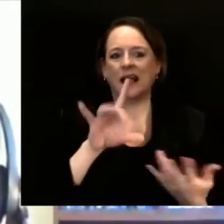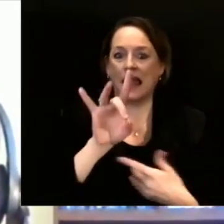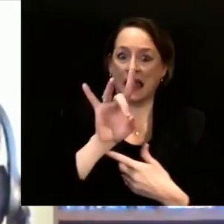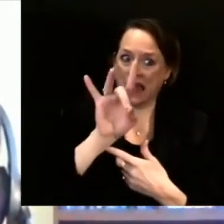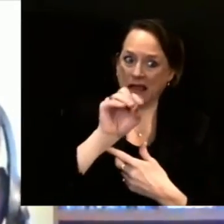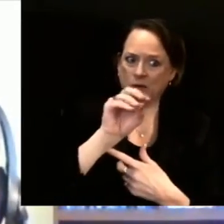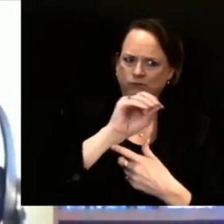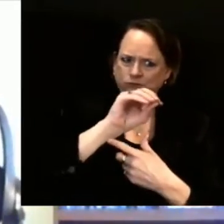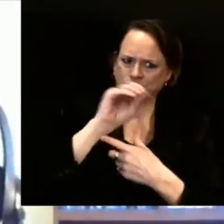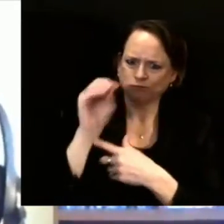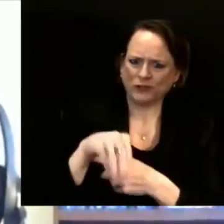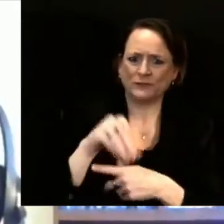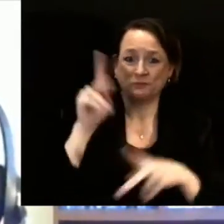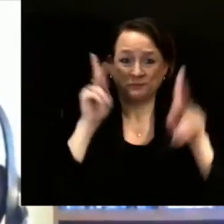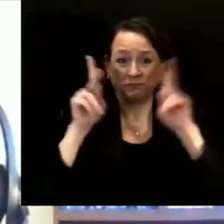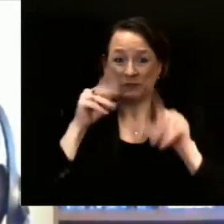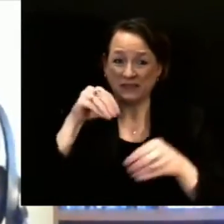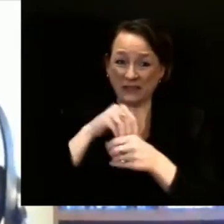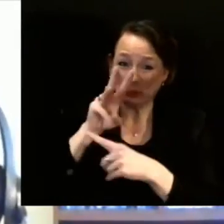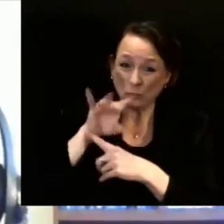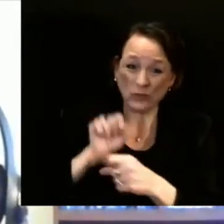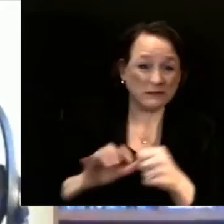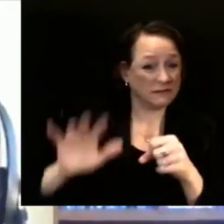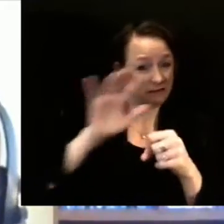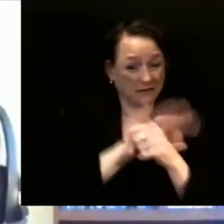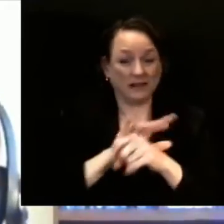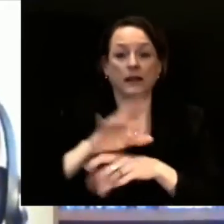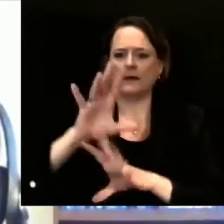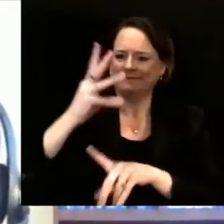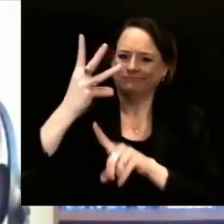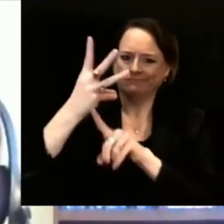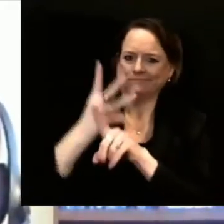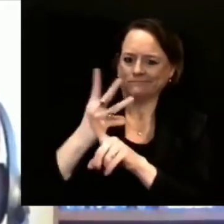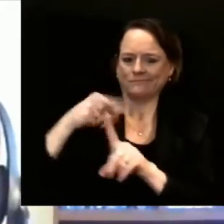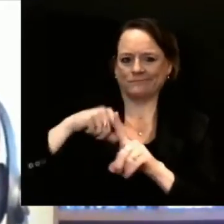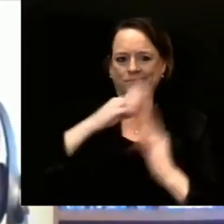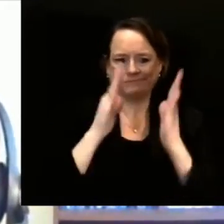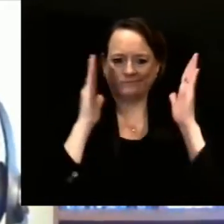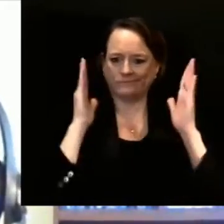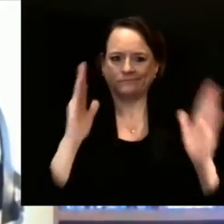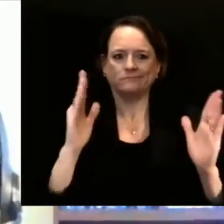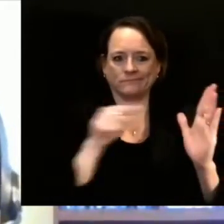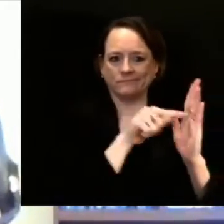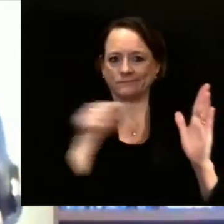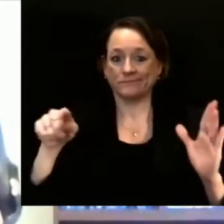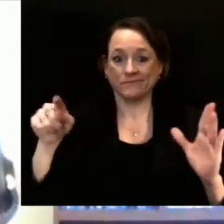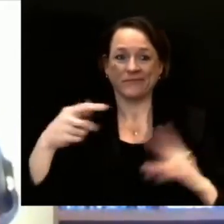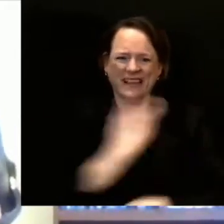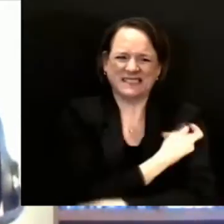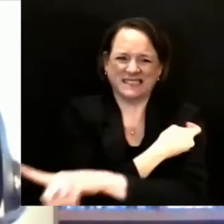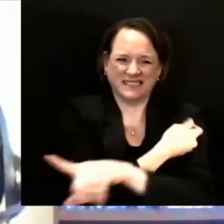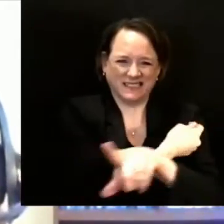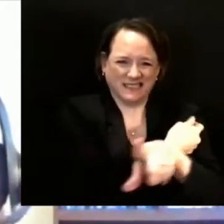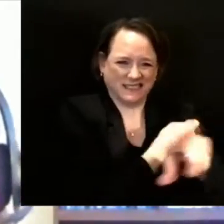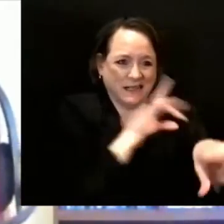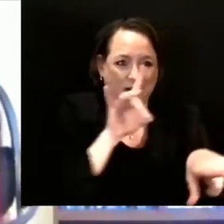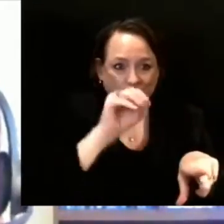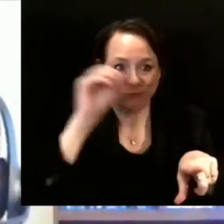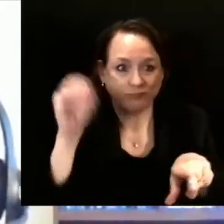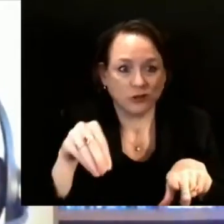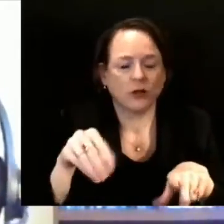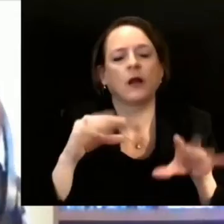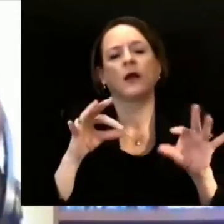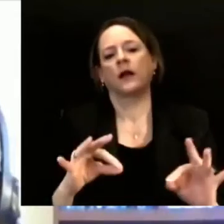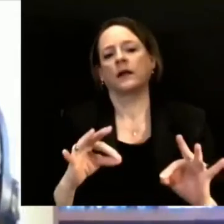this vaccine. In order to do that, we need three times the number of doses we're getting now, probably a little bit more than that, because